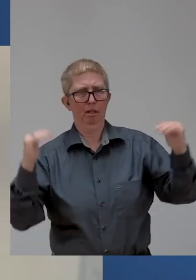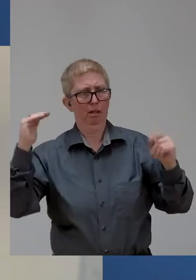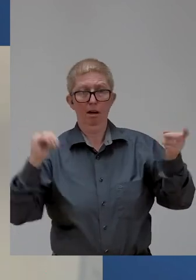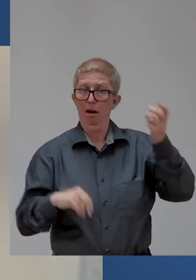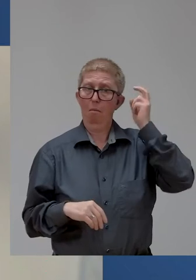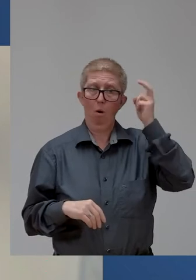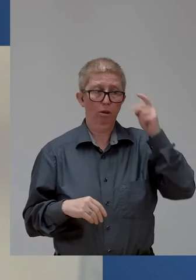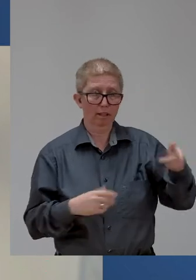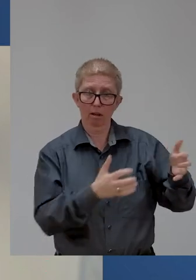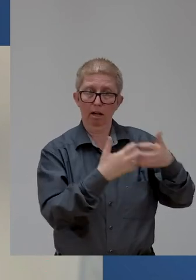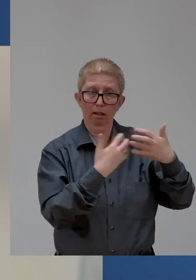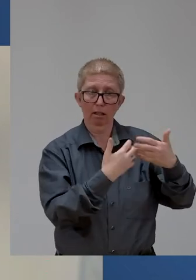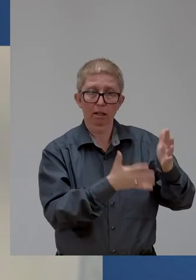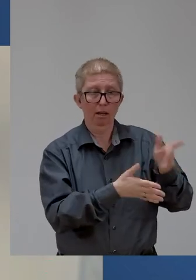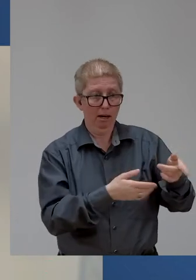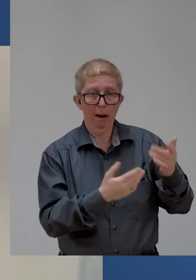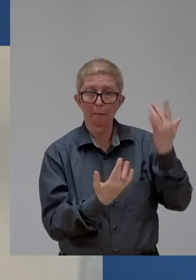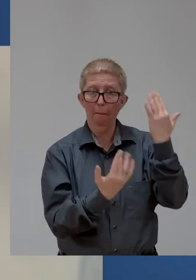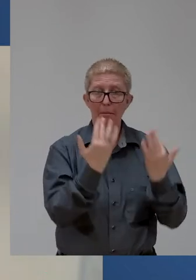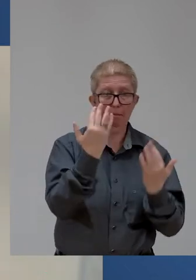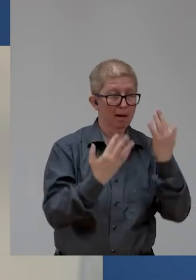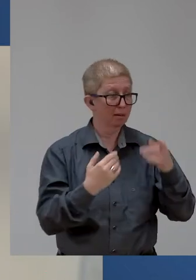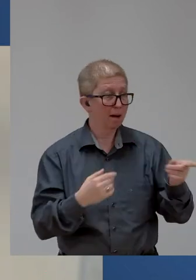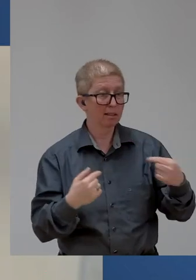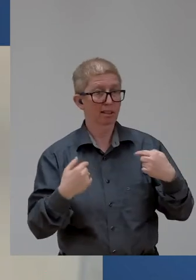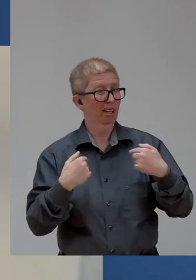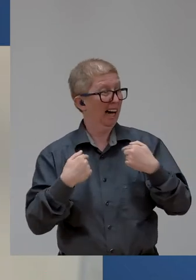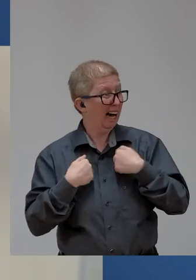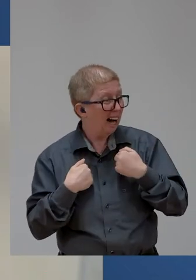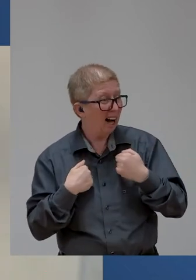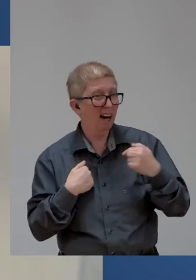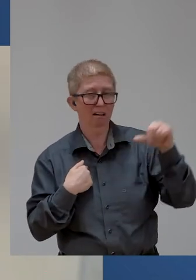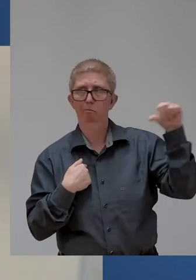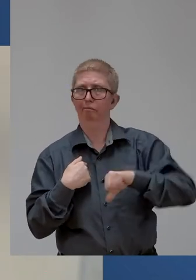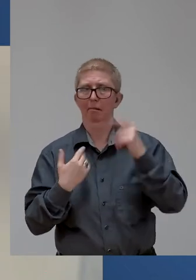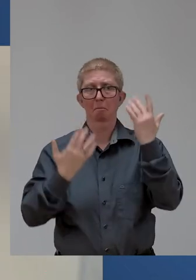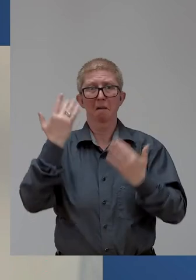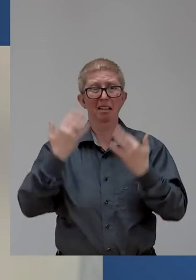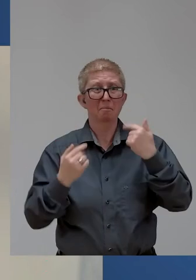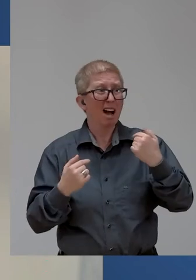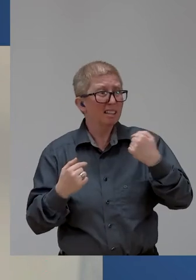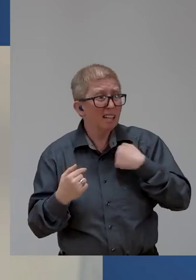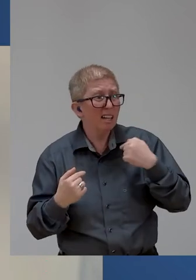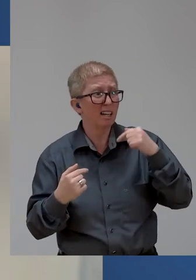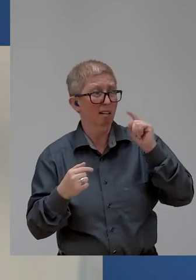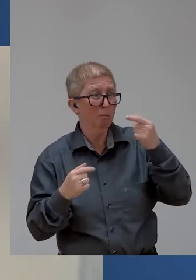and couldn't imagine pursuing any kind of career that involved math. While this is an extreme example, accessibility does and did